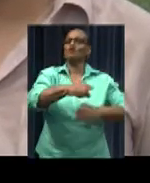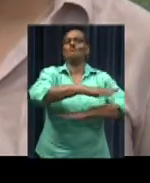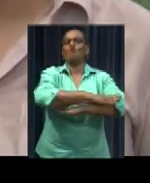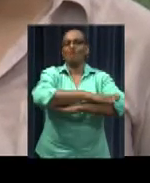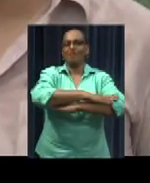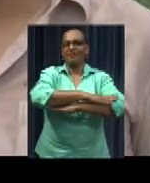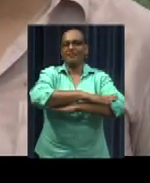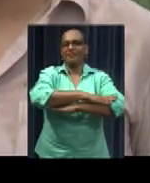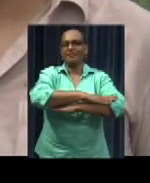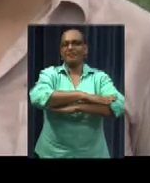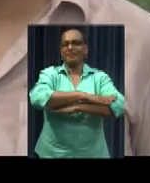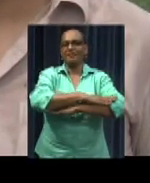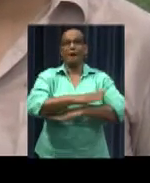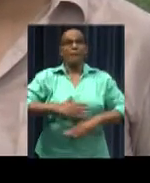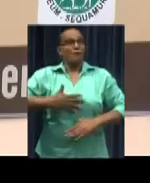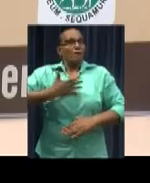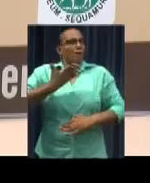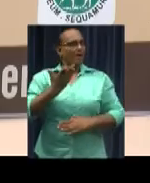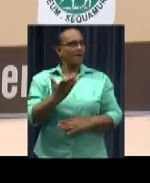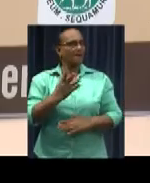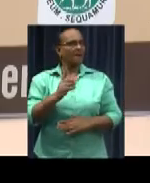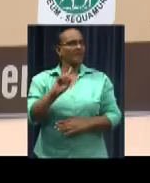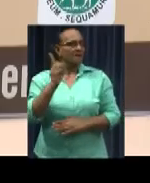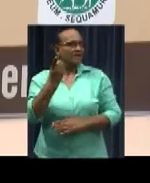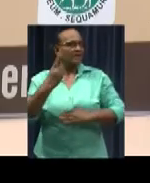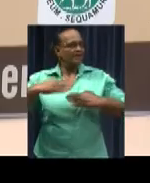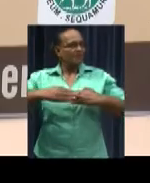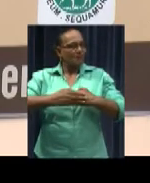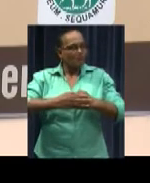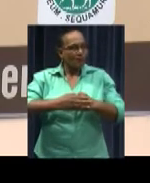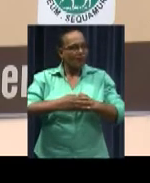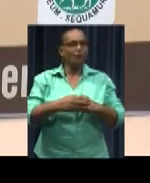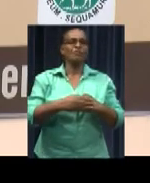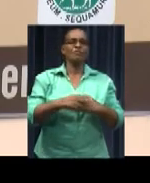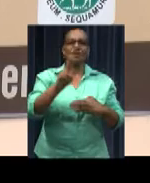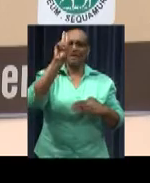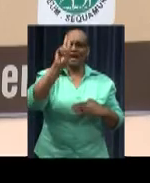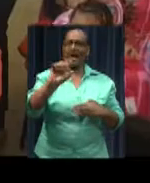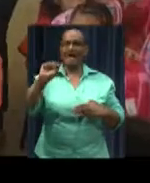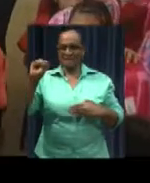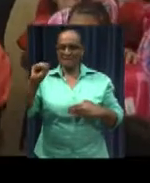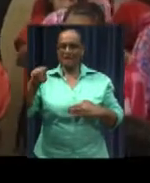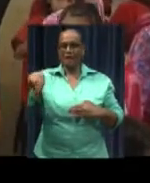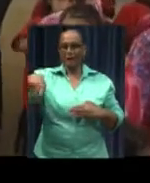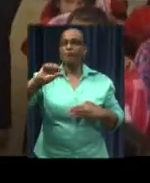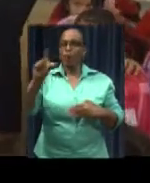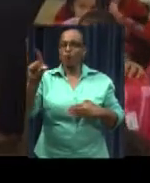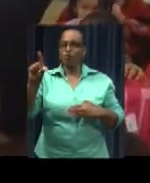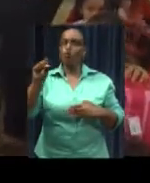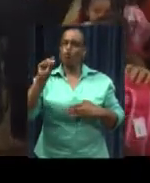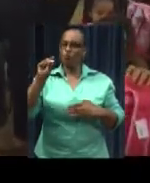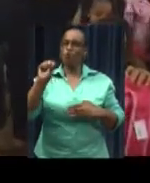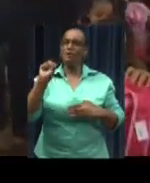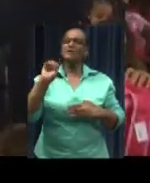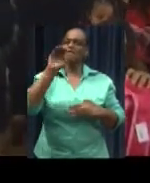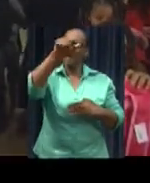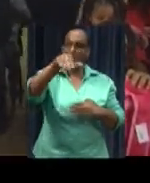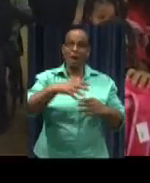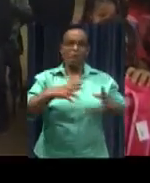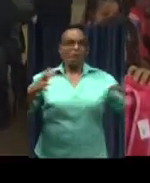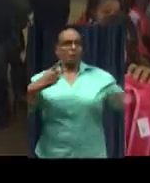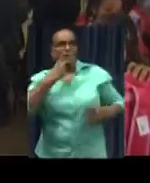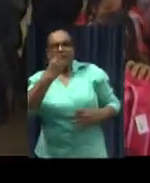his school. The interest for the First Lady at the H.C. Powell School in Groningen was also